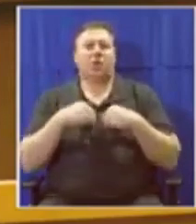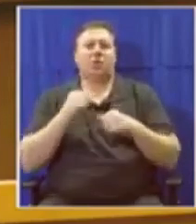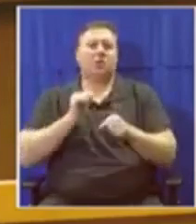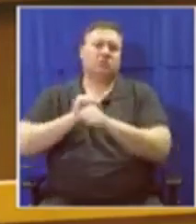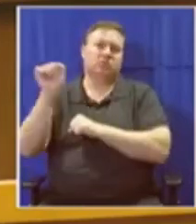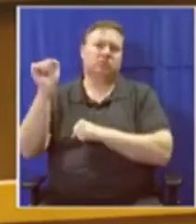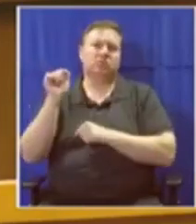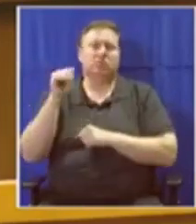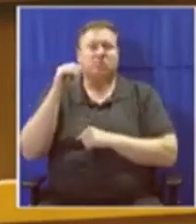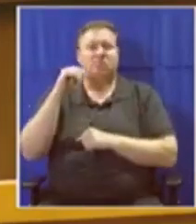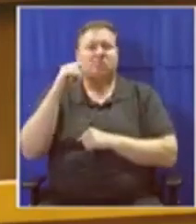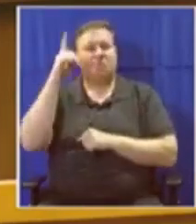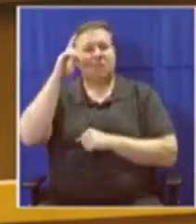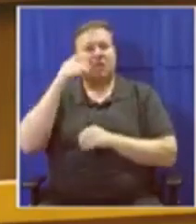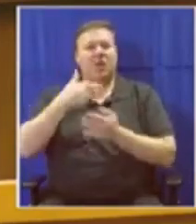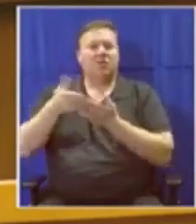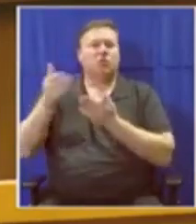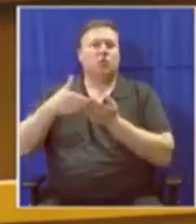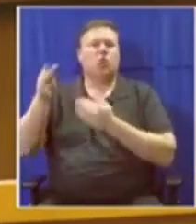majority of our people.